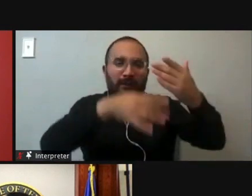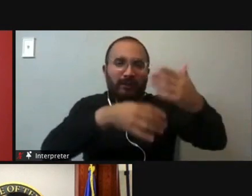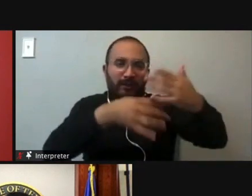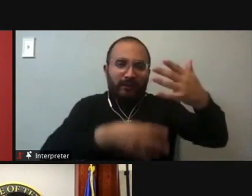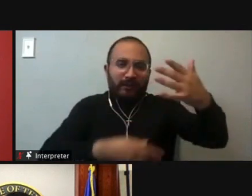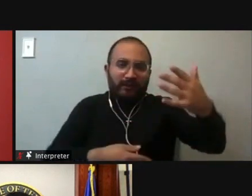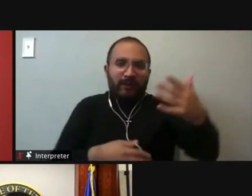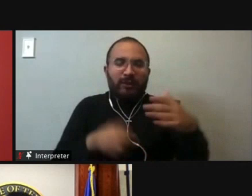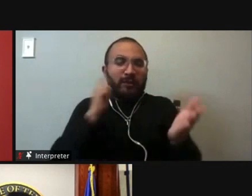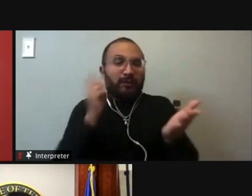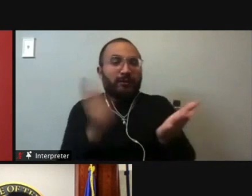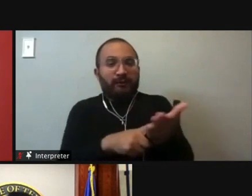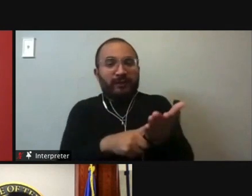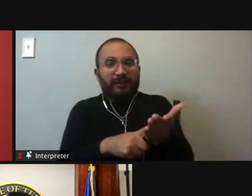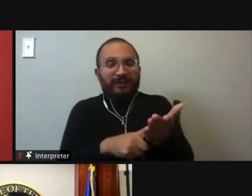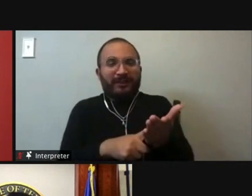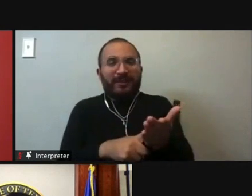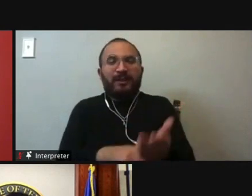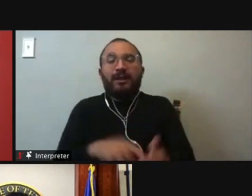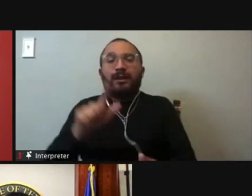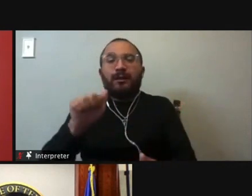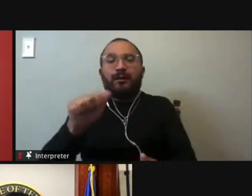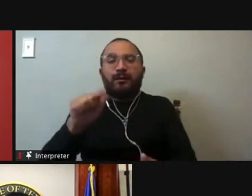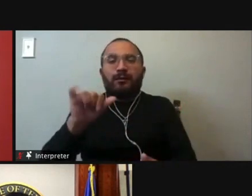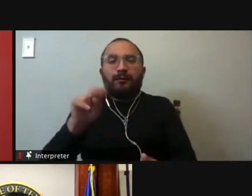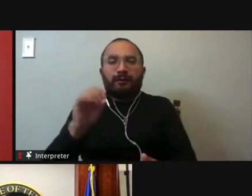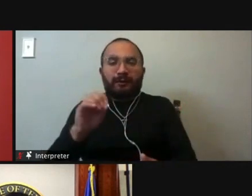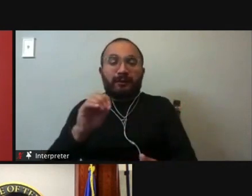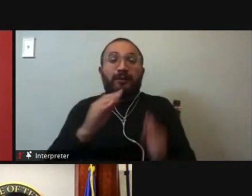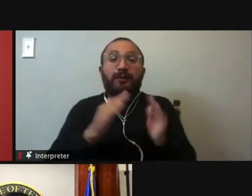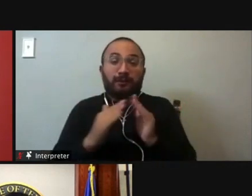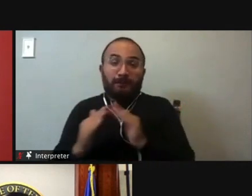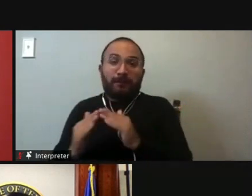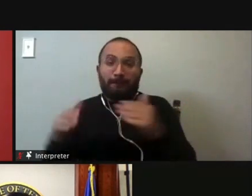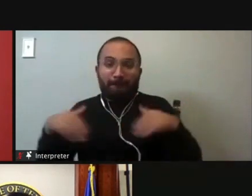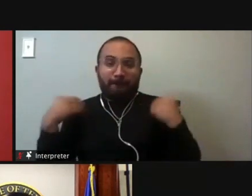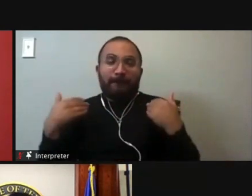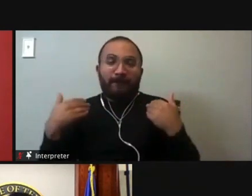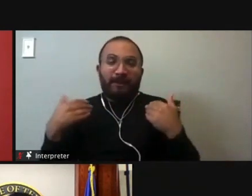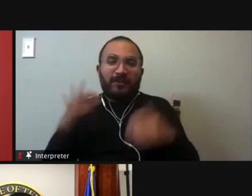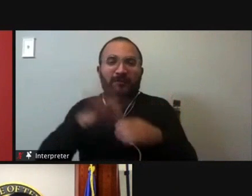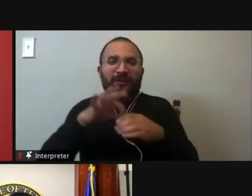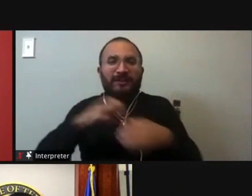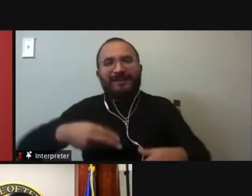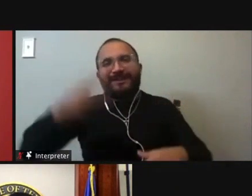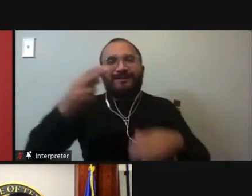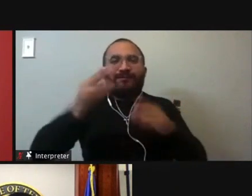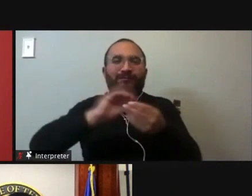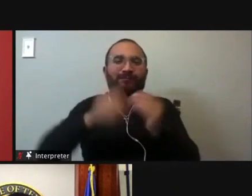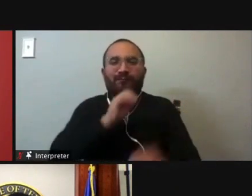recognizing that, particularly Latino demographic of young voters. They're the highest number